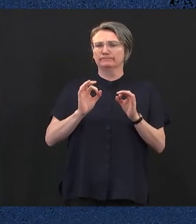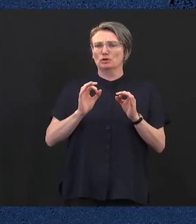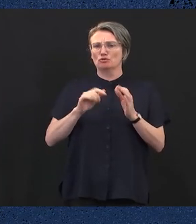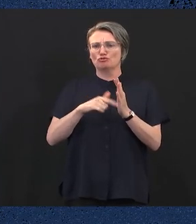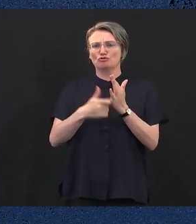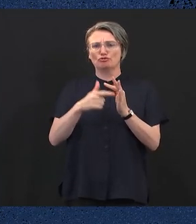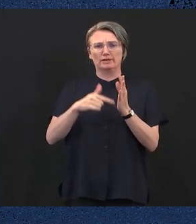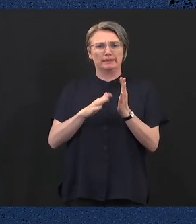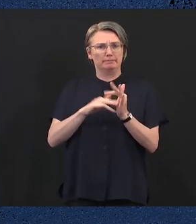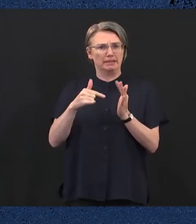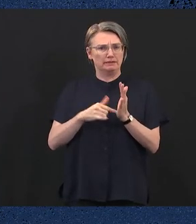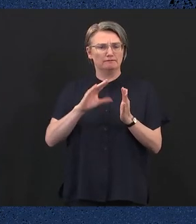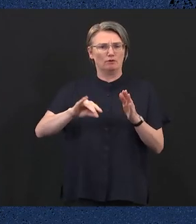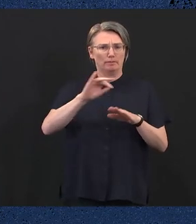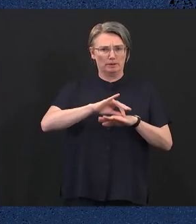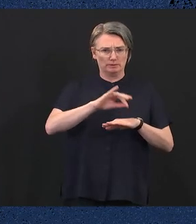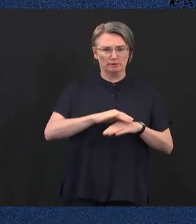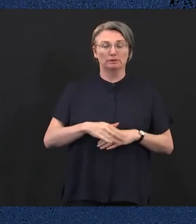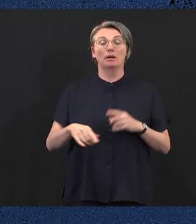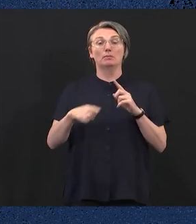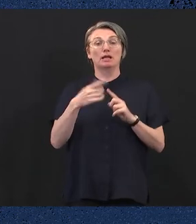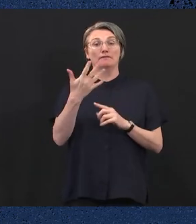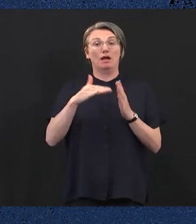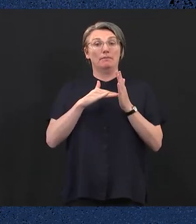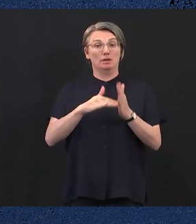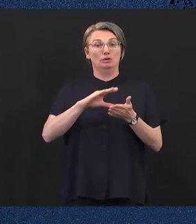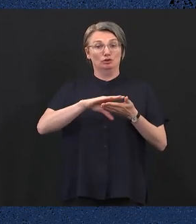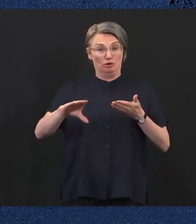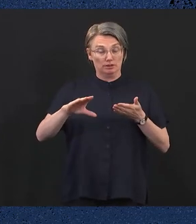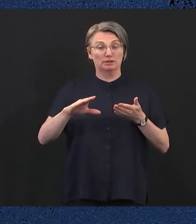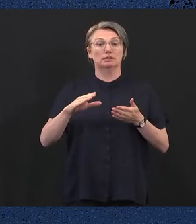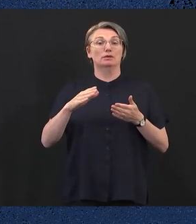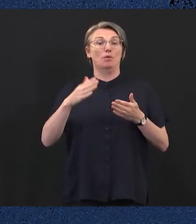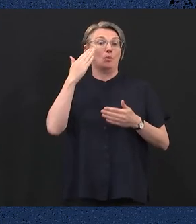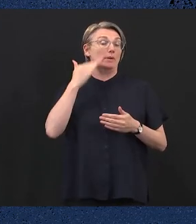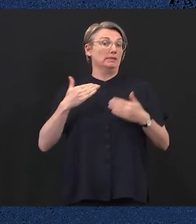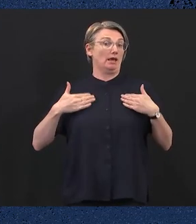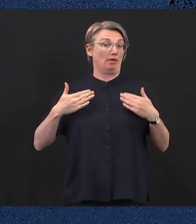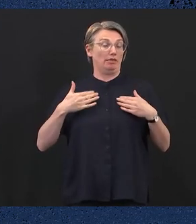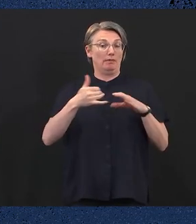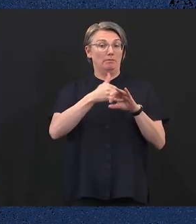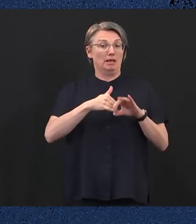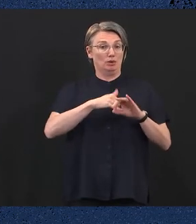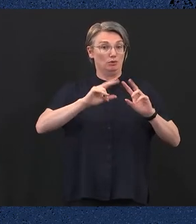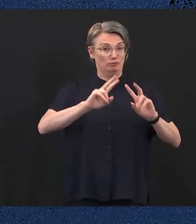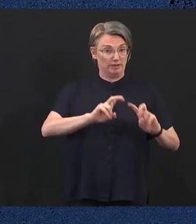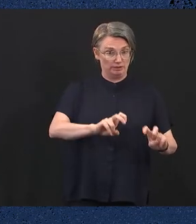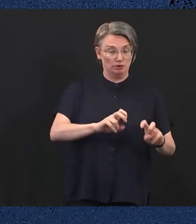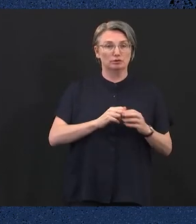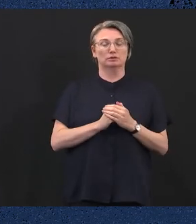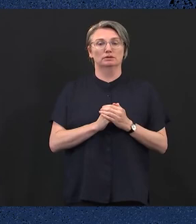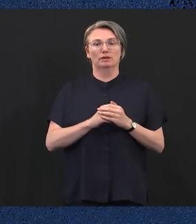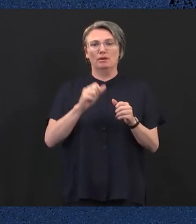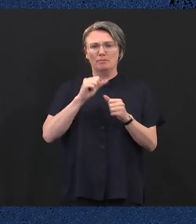also invest $5 million into women's health medical research to ensure better treatment and pain management